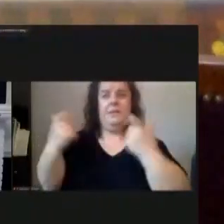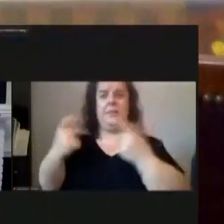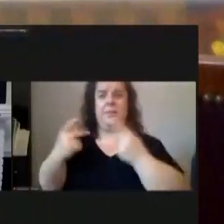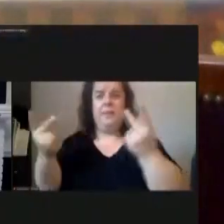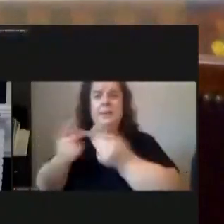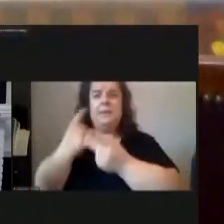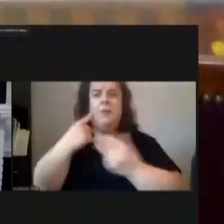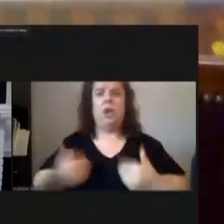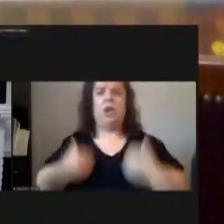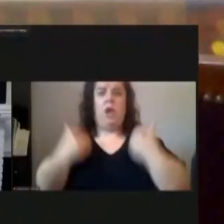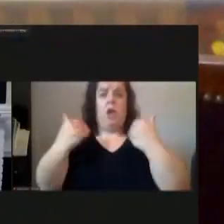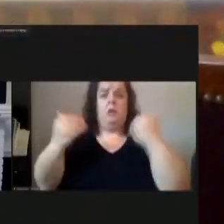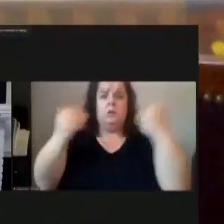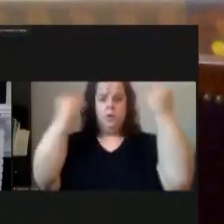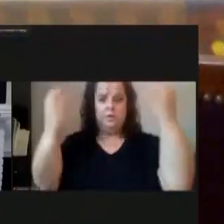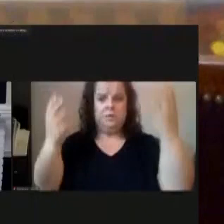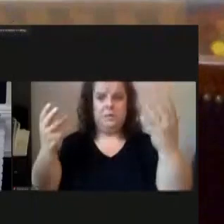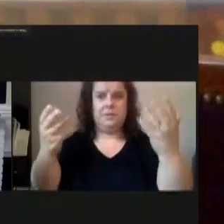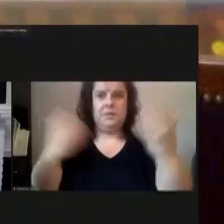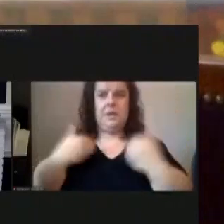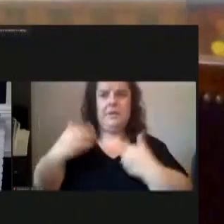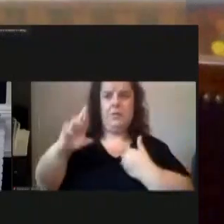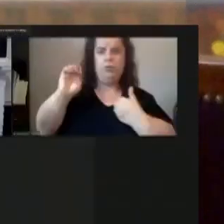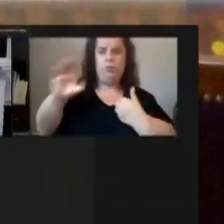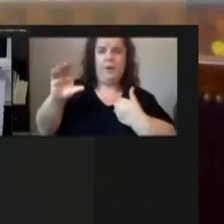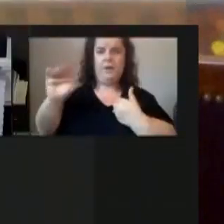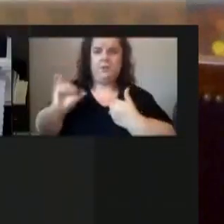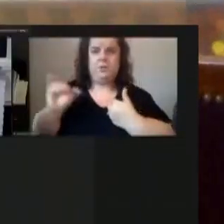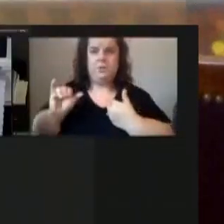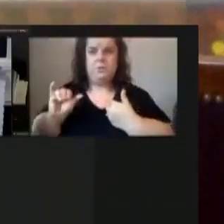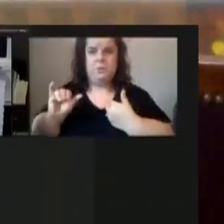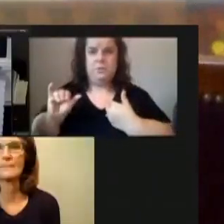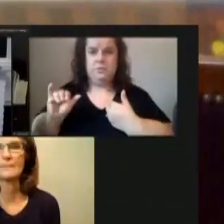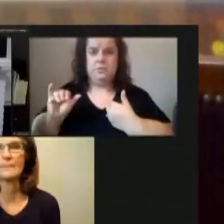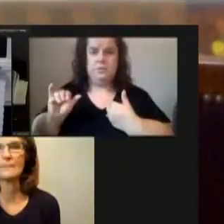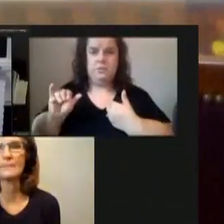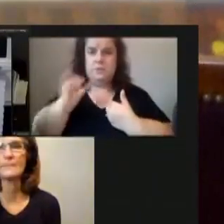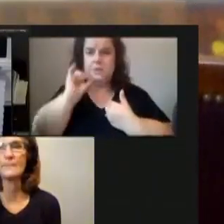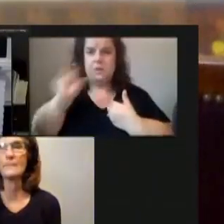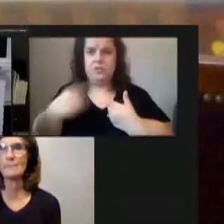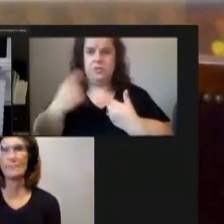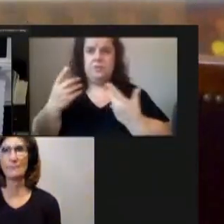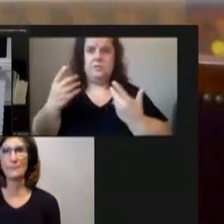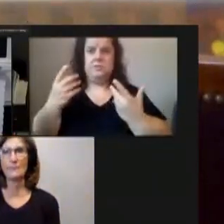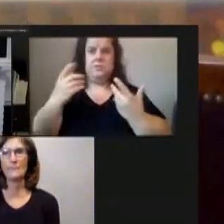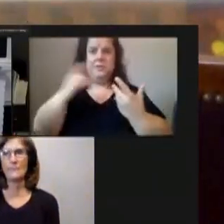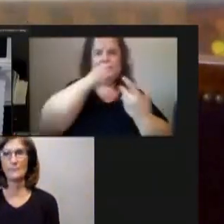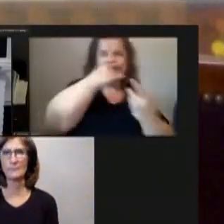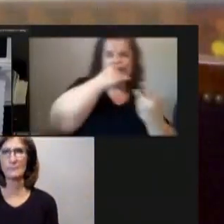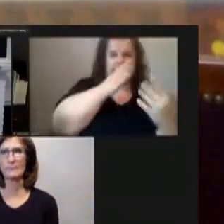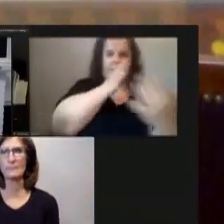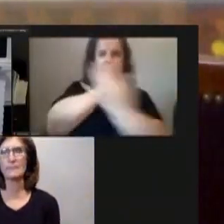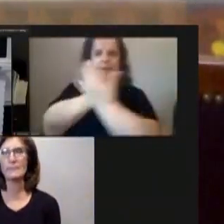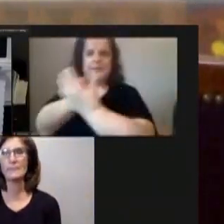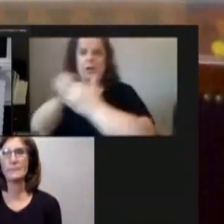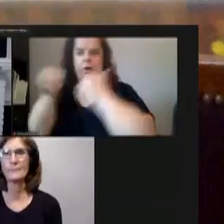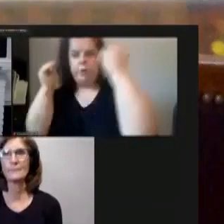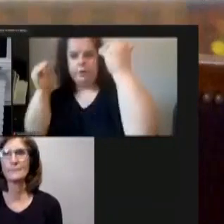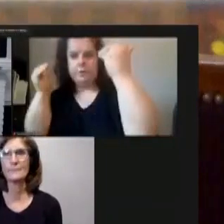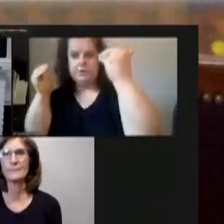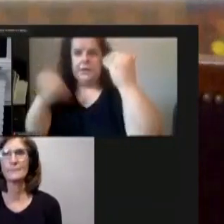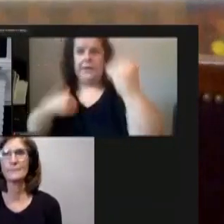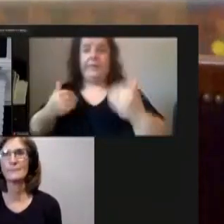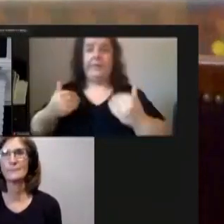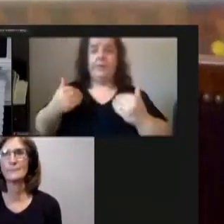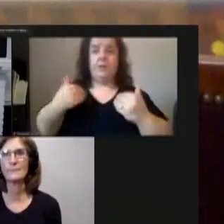adults to have recreate to recreate as well it's not pitting kids against adults i mean and then we have young adults